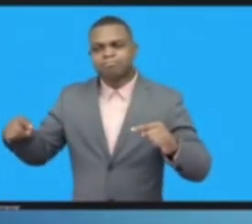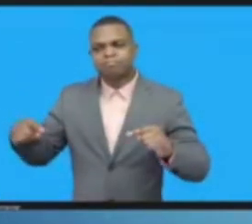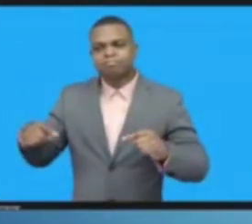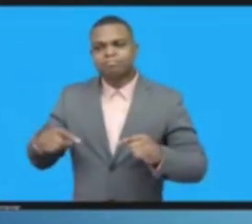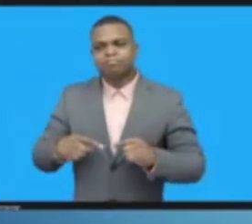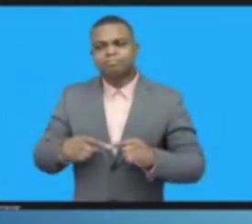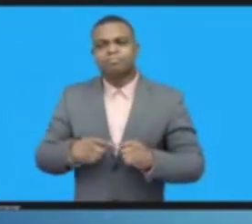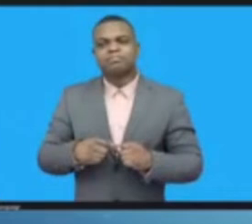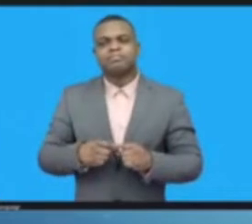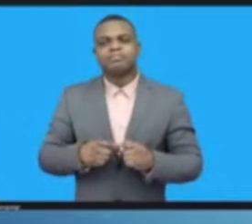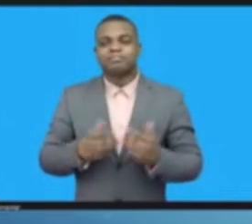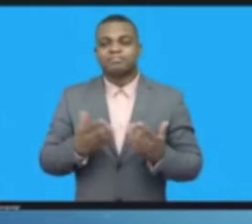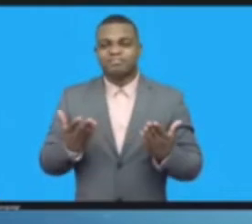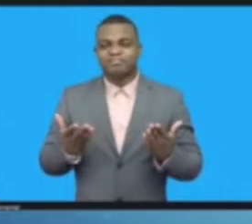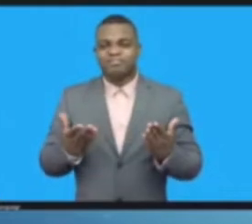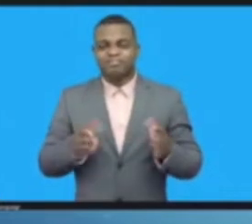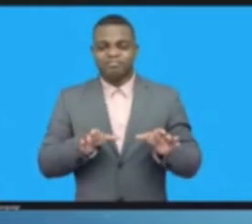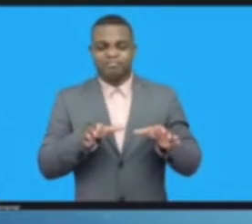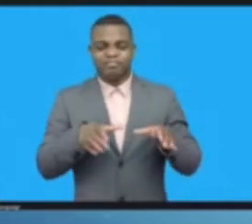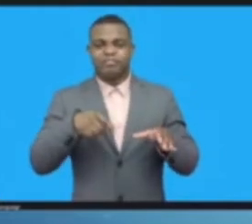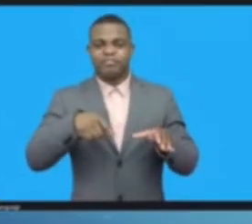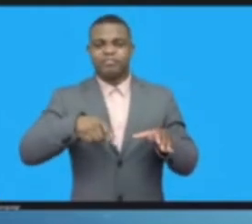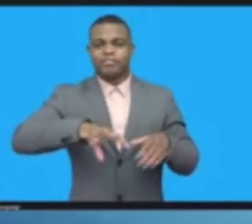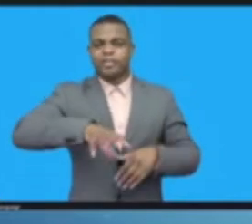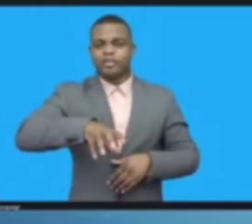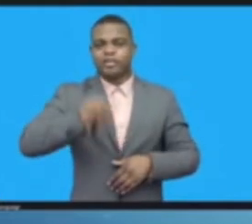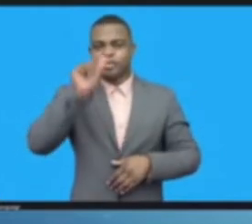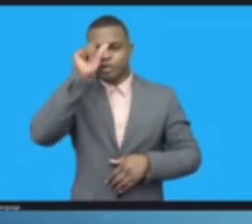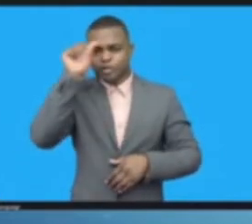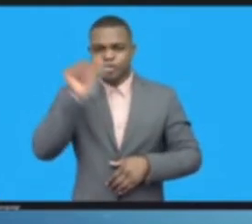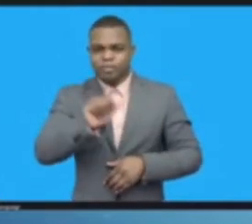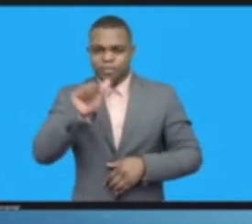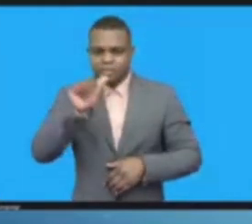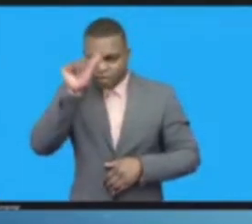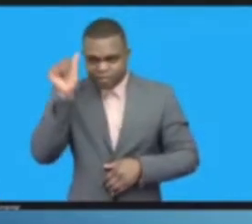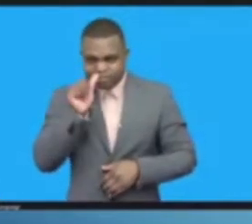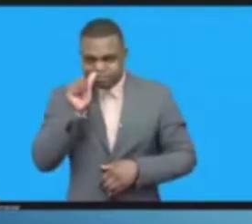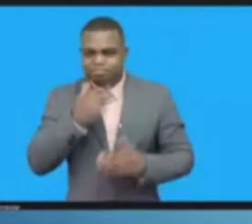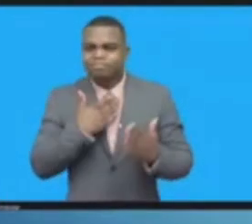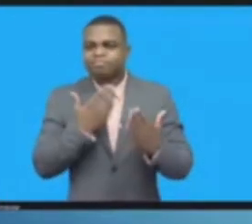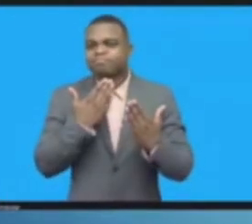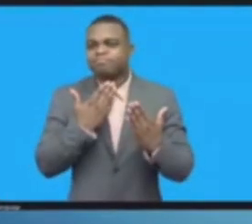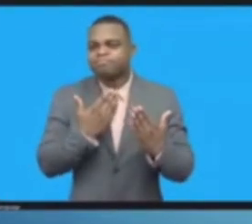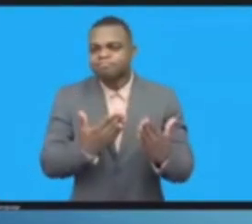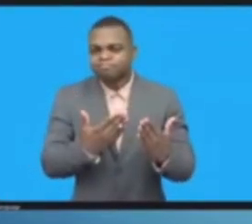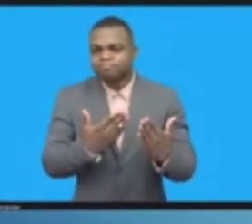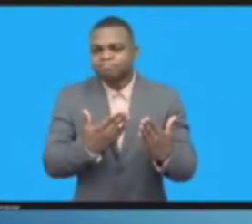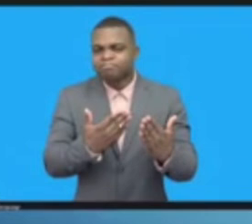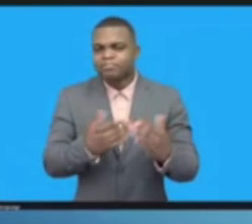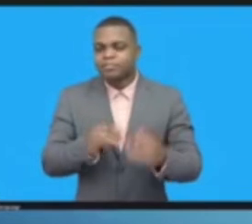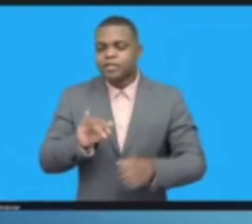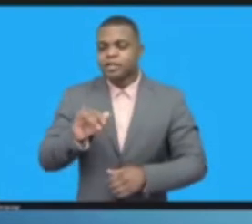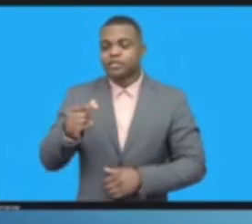for their dedicated organization of this 17th annual internet governance forum.